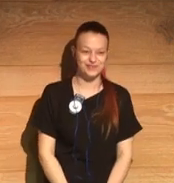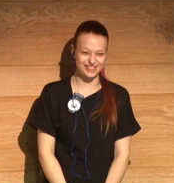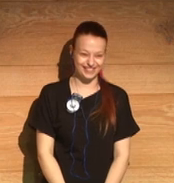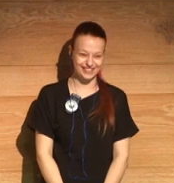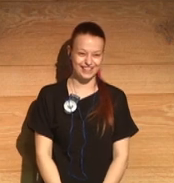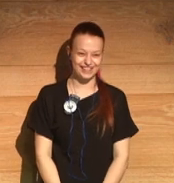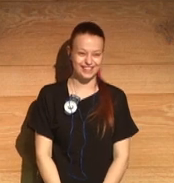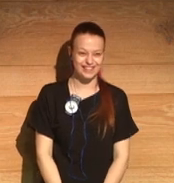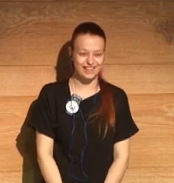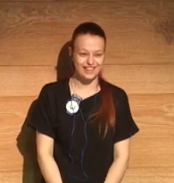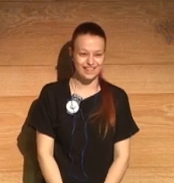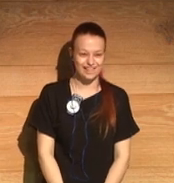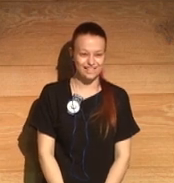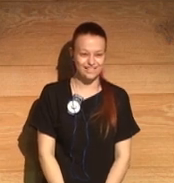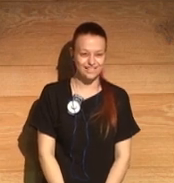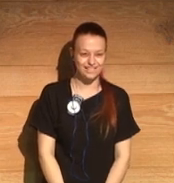I think he holds up quite well.